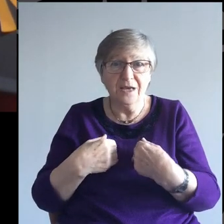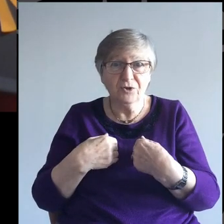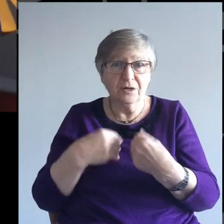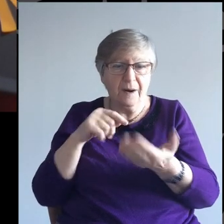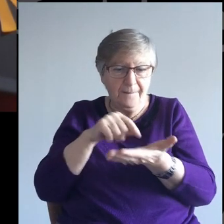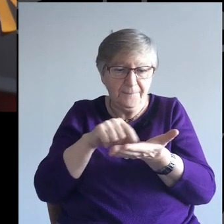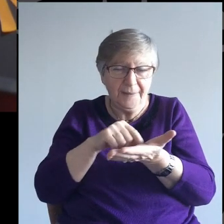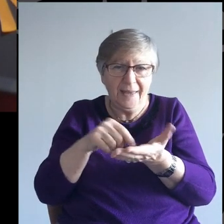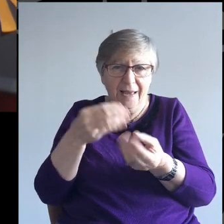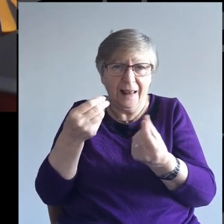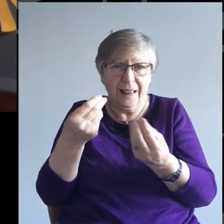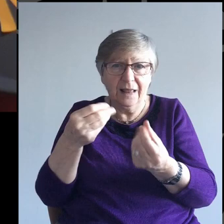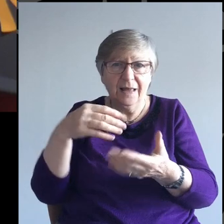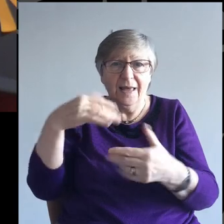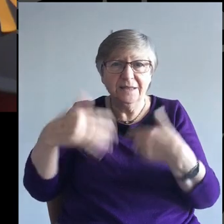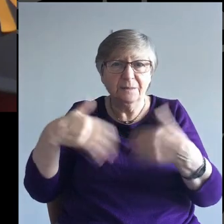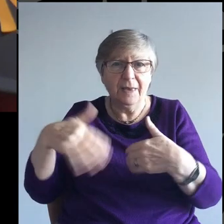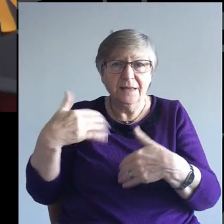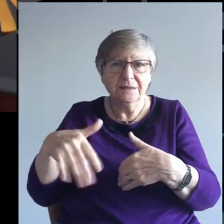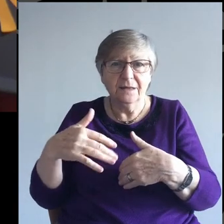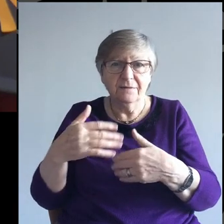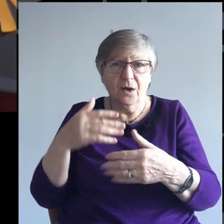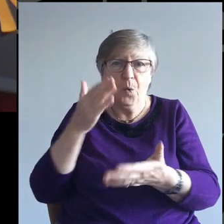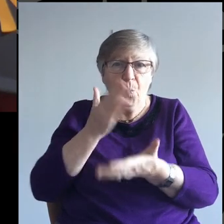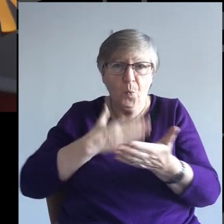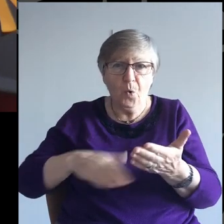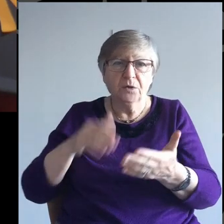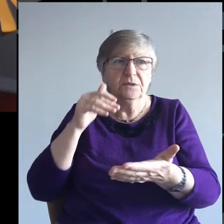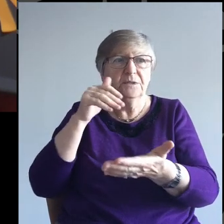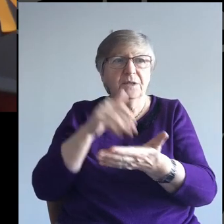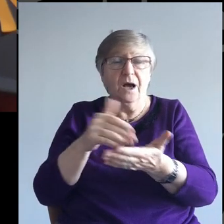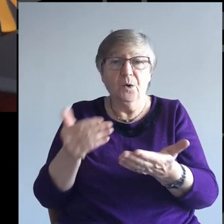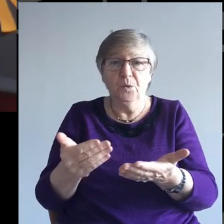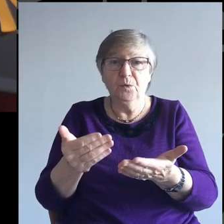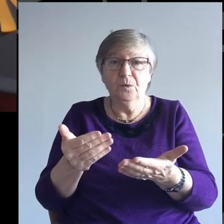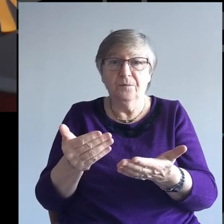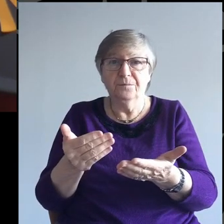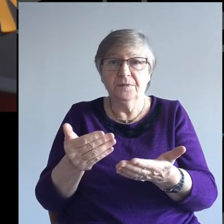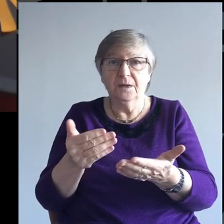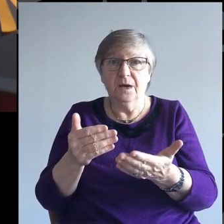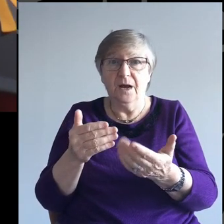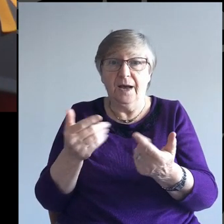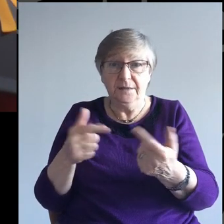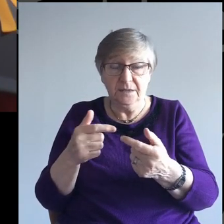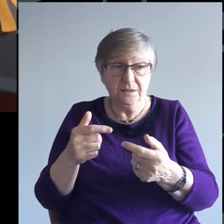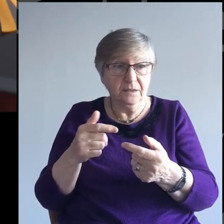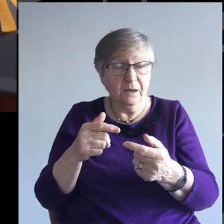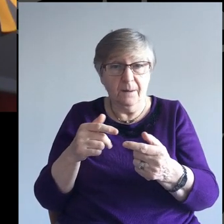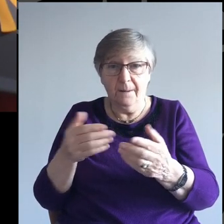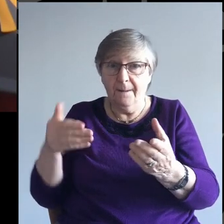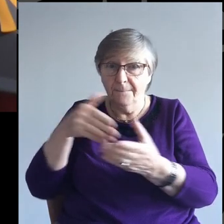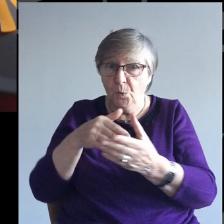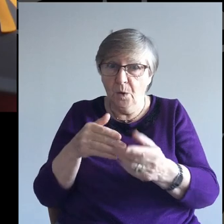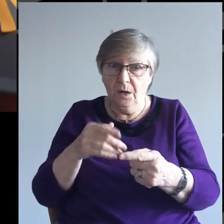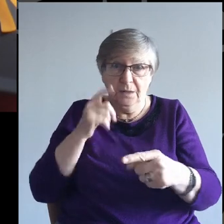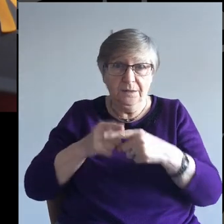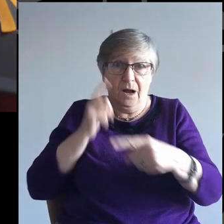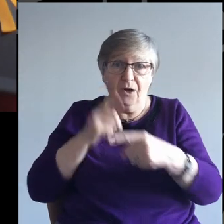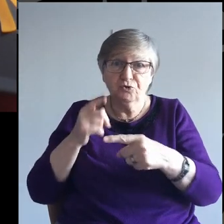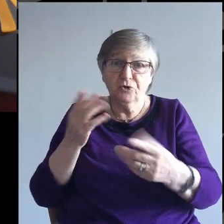price. It's something to have and to have now. And all the more so, all the more urgent is this because